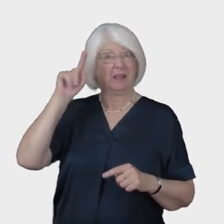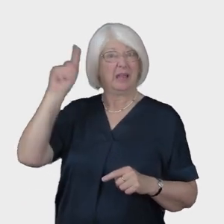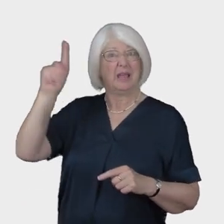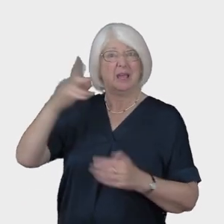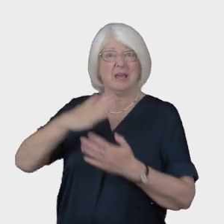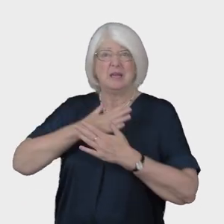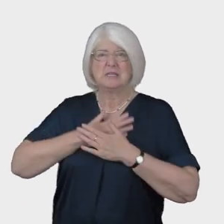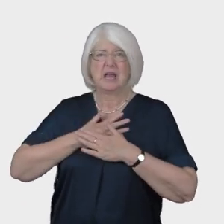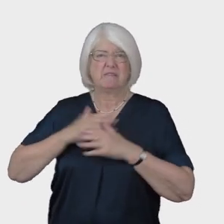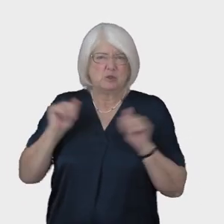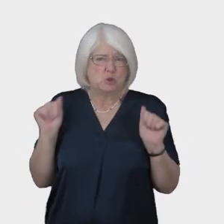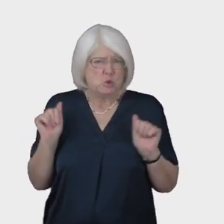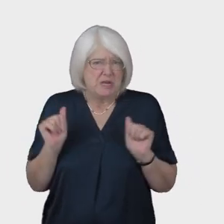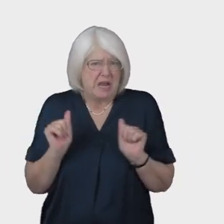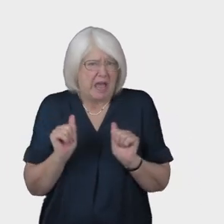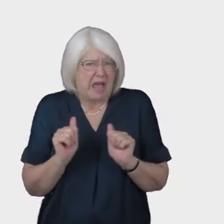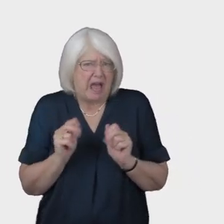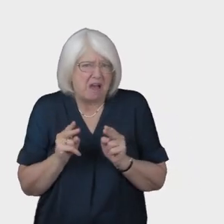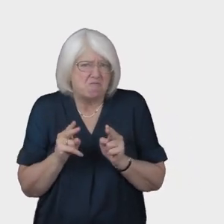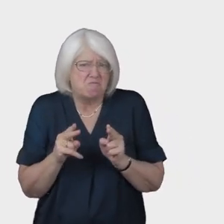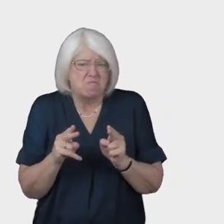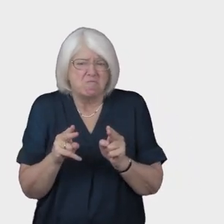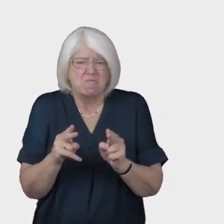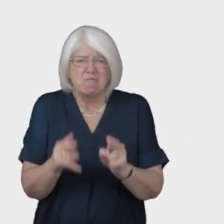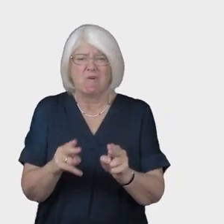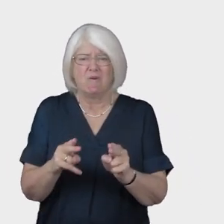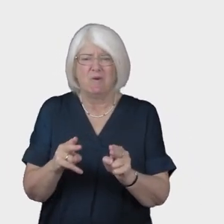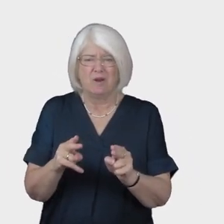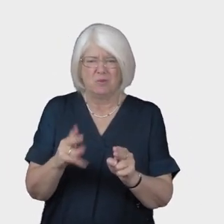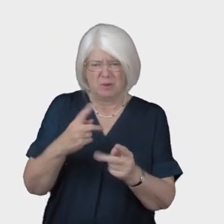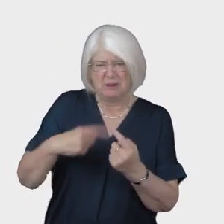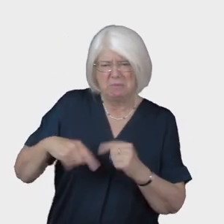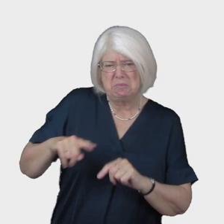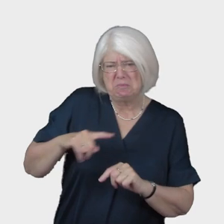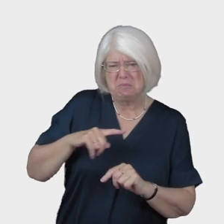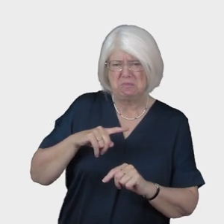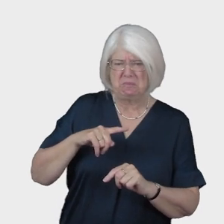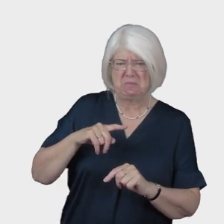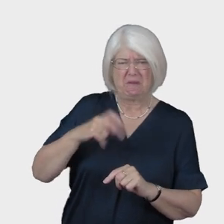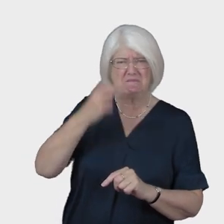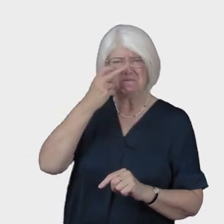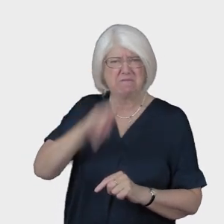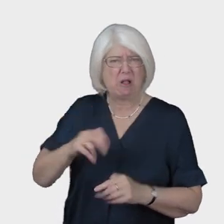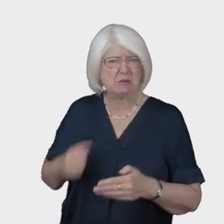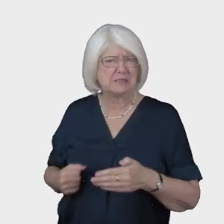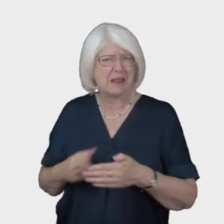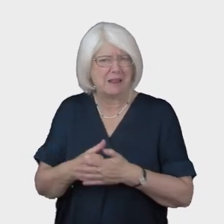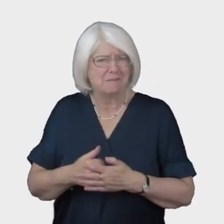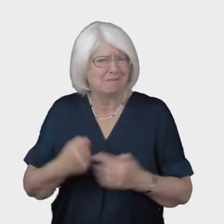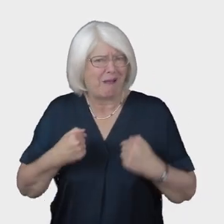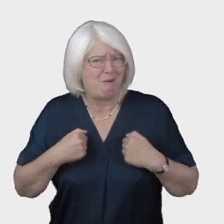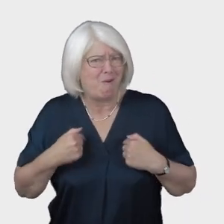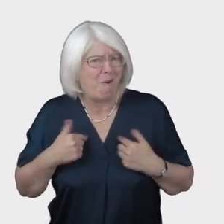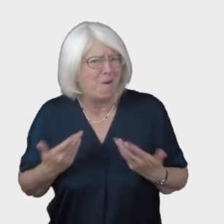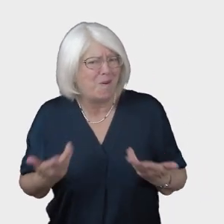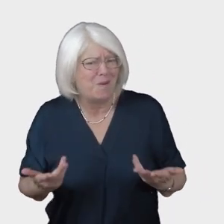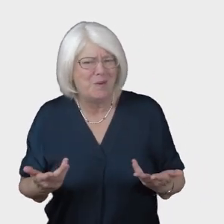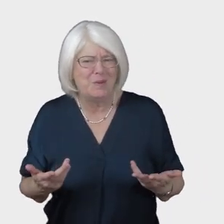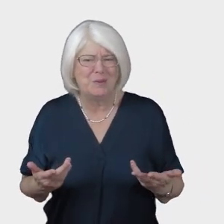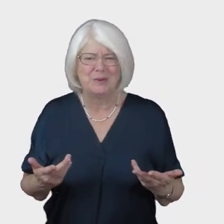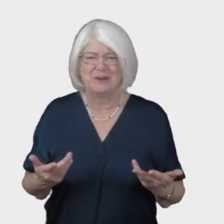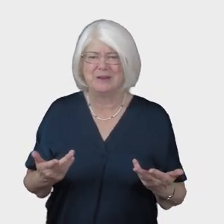pay is not to narrow by those deeds of our